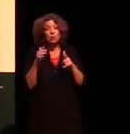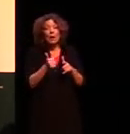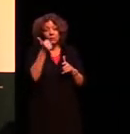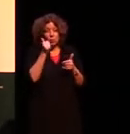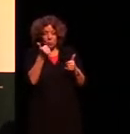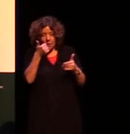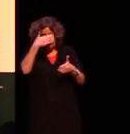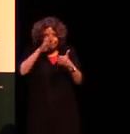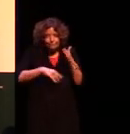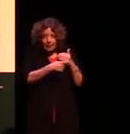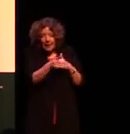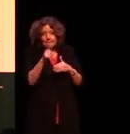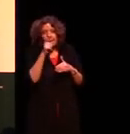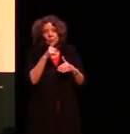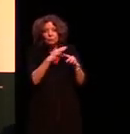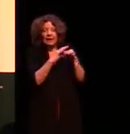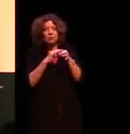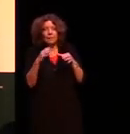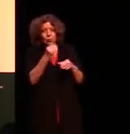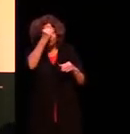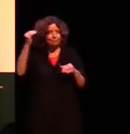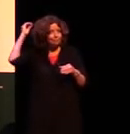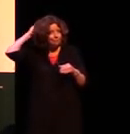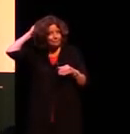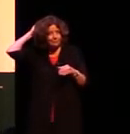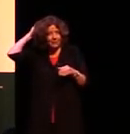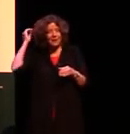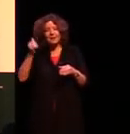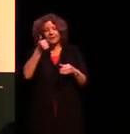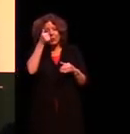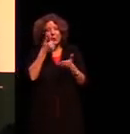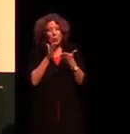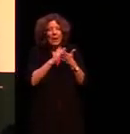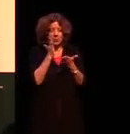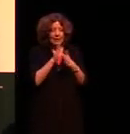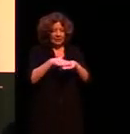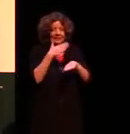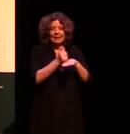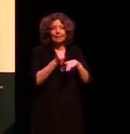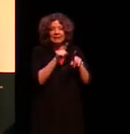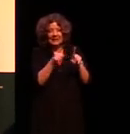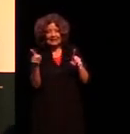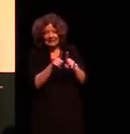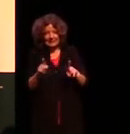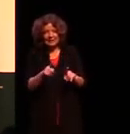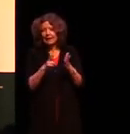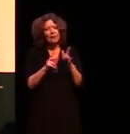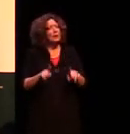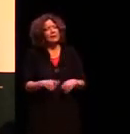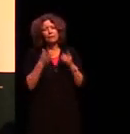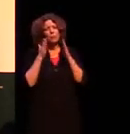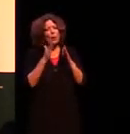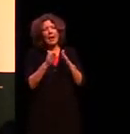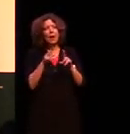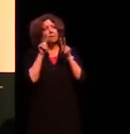relationships you know in your head so that you know how to form a grammatical sentence it's a very different way of looking at the